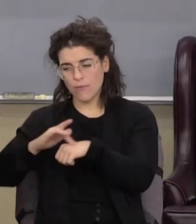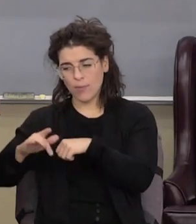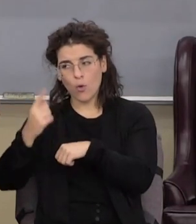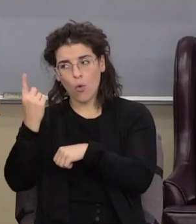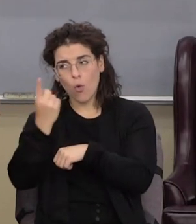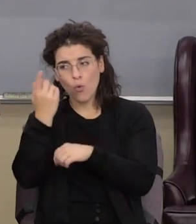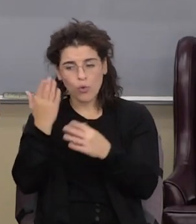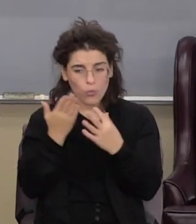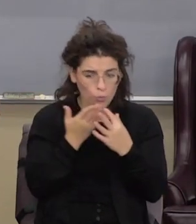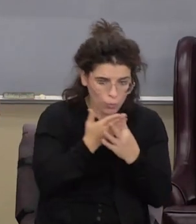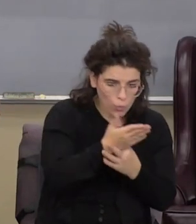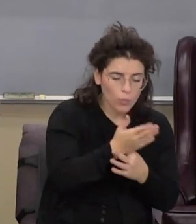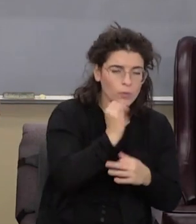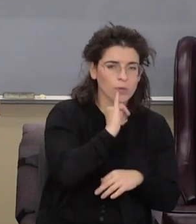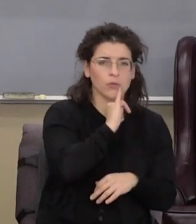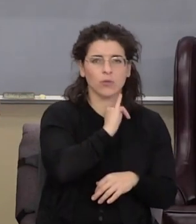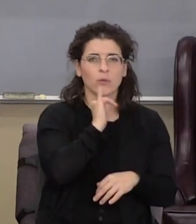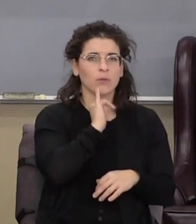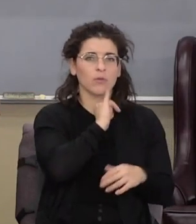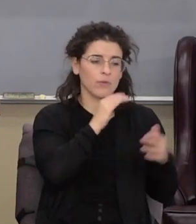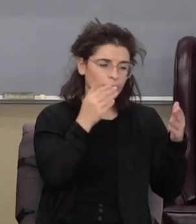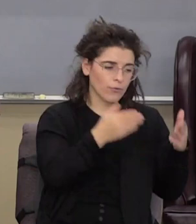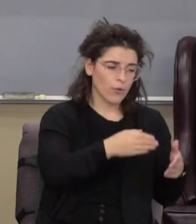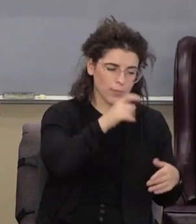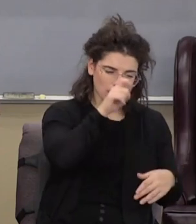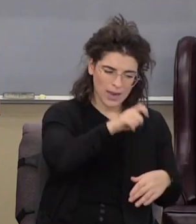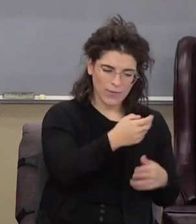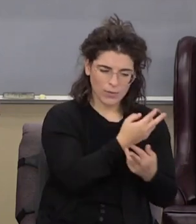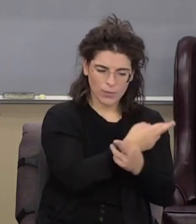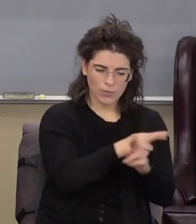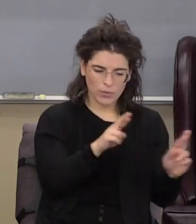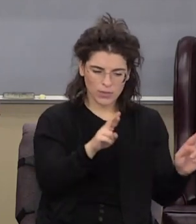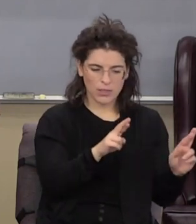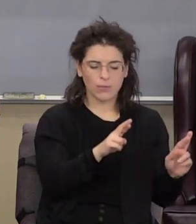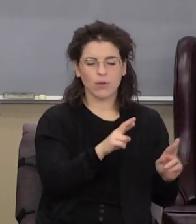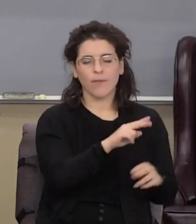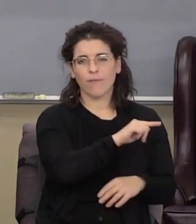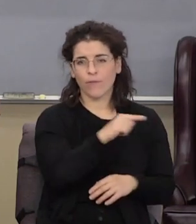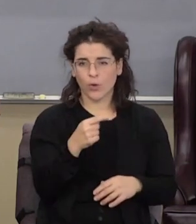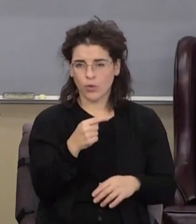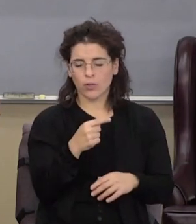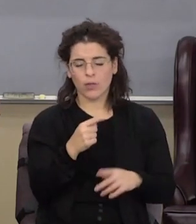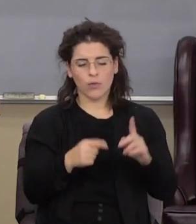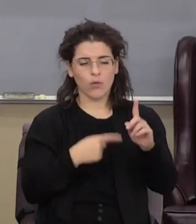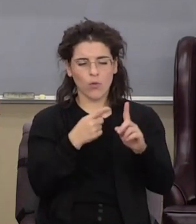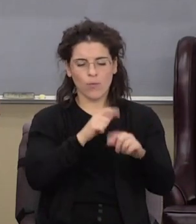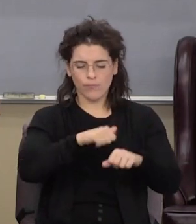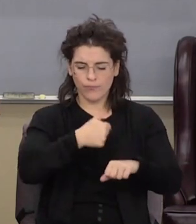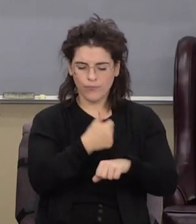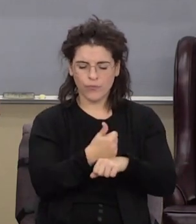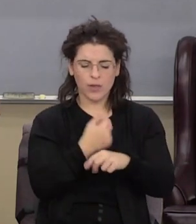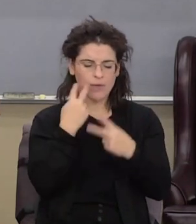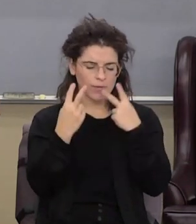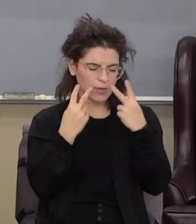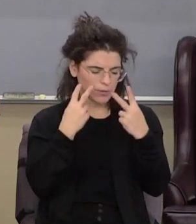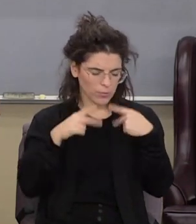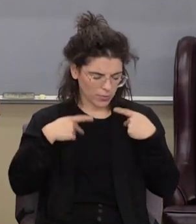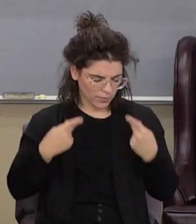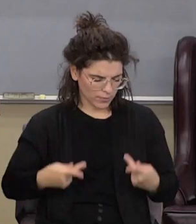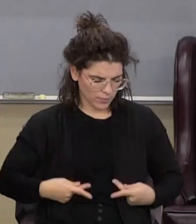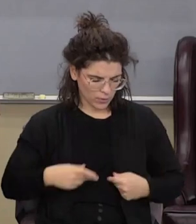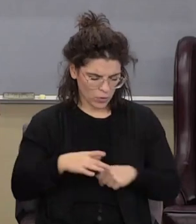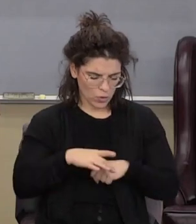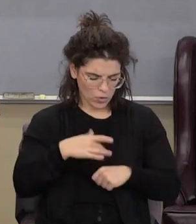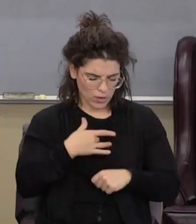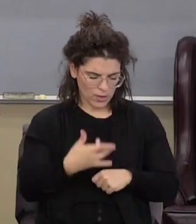only Israel being focused on there because they have to be redeemed first. And the goal is still the establishment of a literal, physical, visible, earthly kingdom